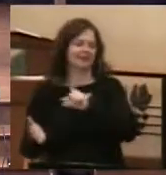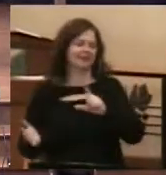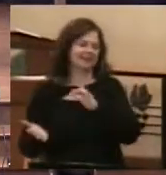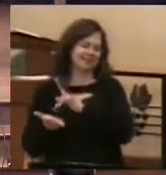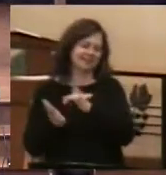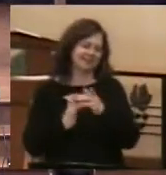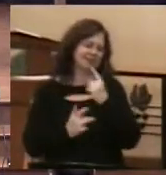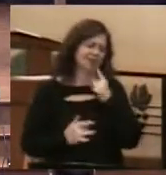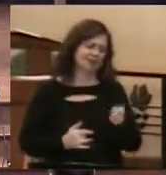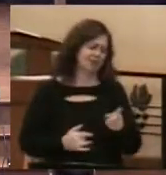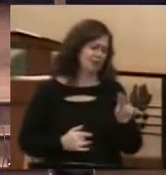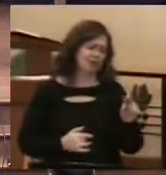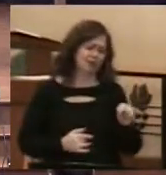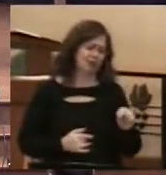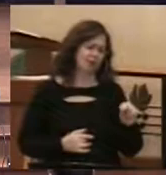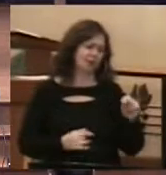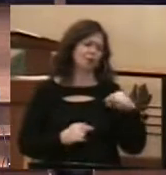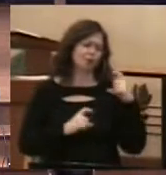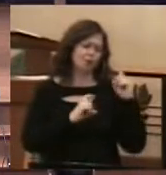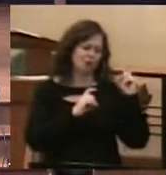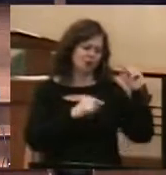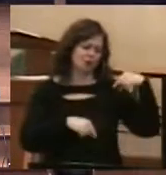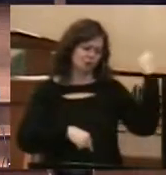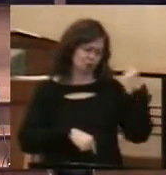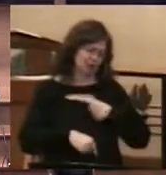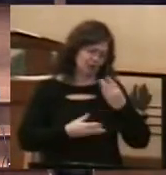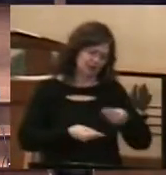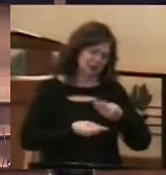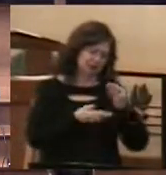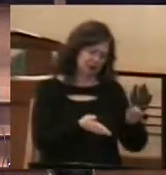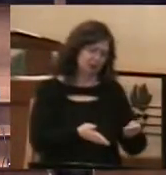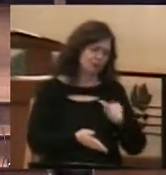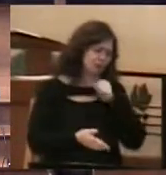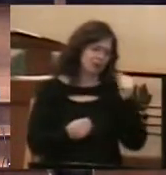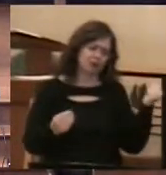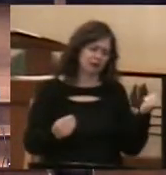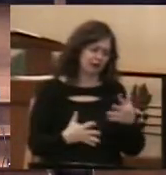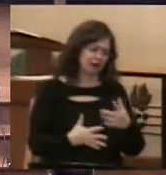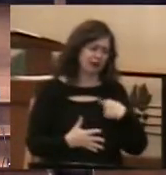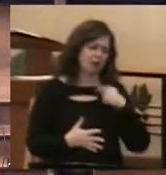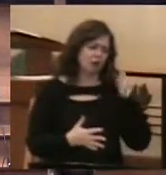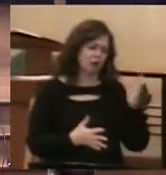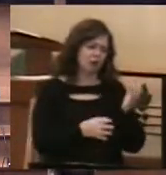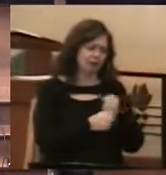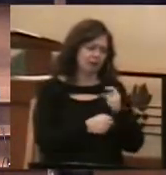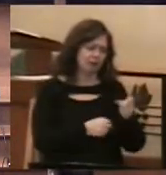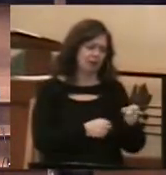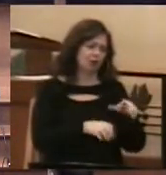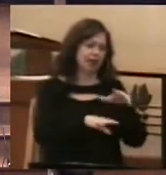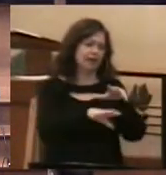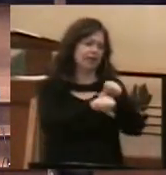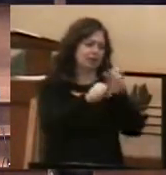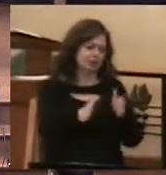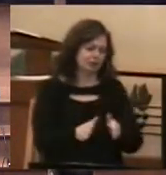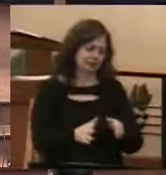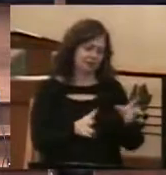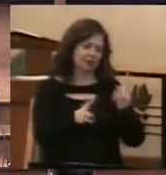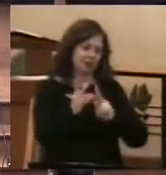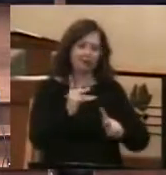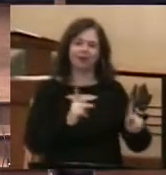saying to Simon Peter, do not be afraid, for I will make you a catcher of people.